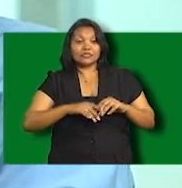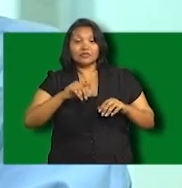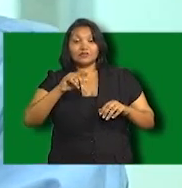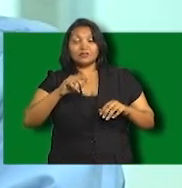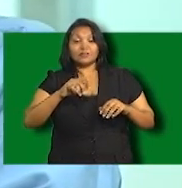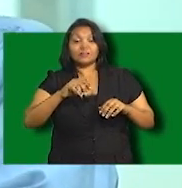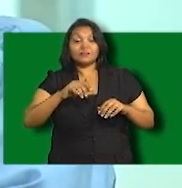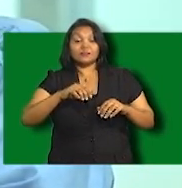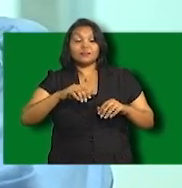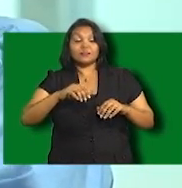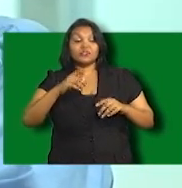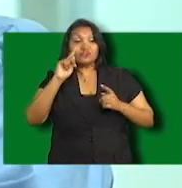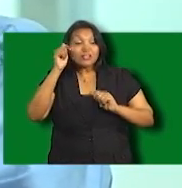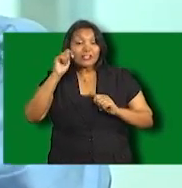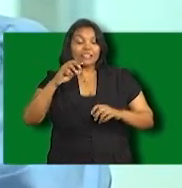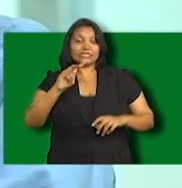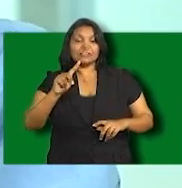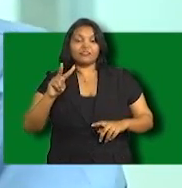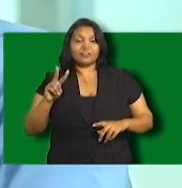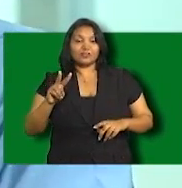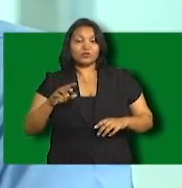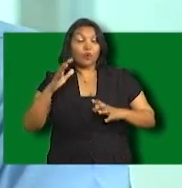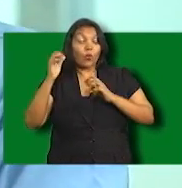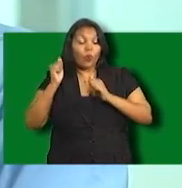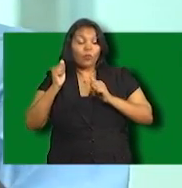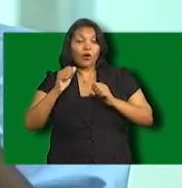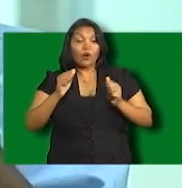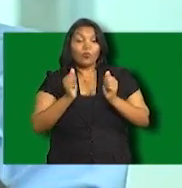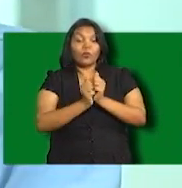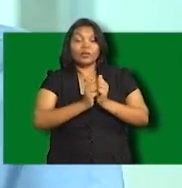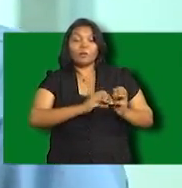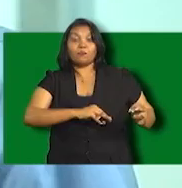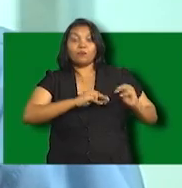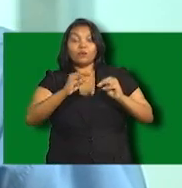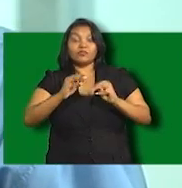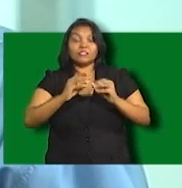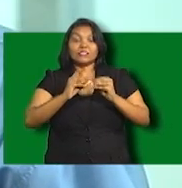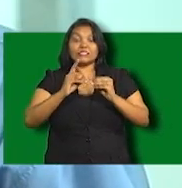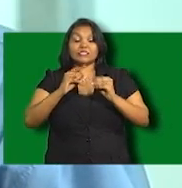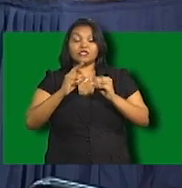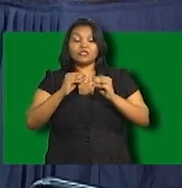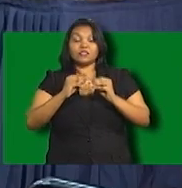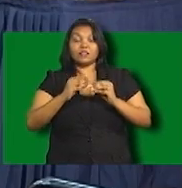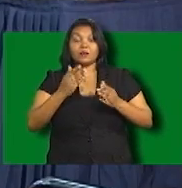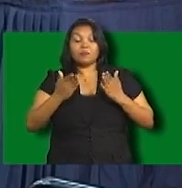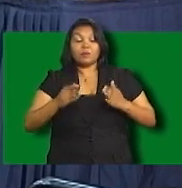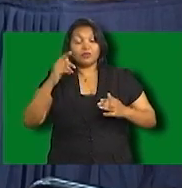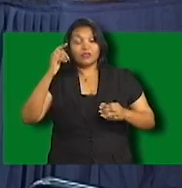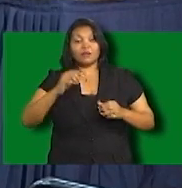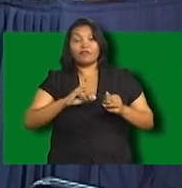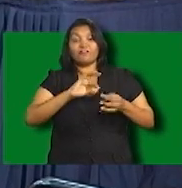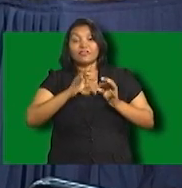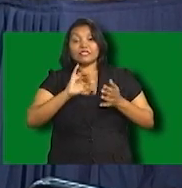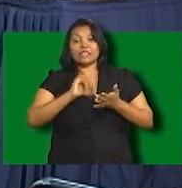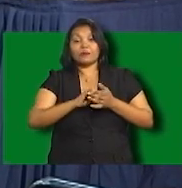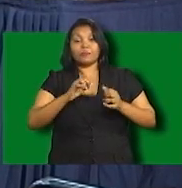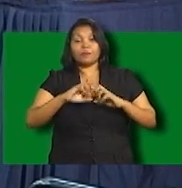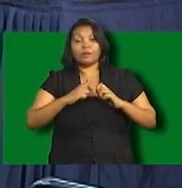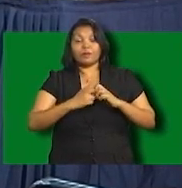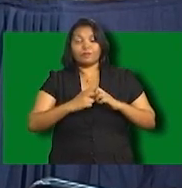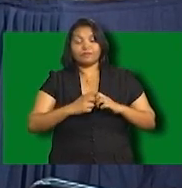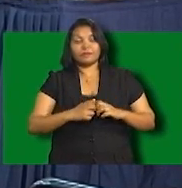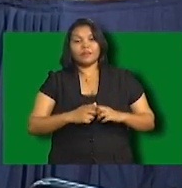I hope now with the new signal distributors, that will be taken into consideration. A note of warning